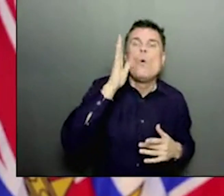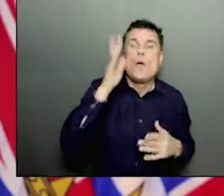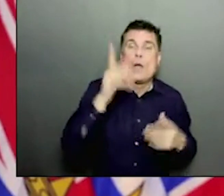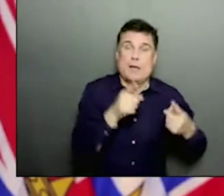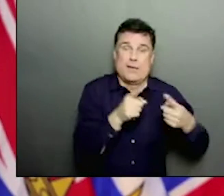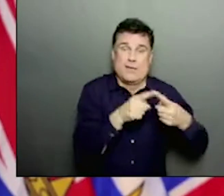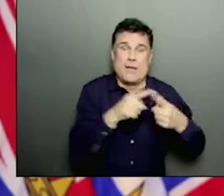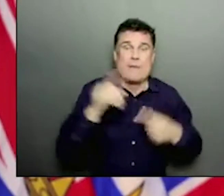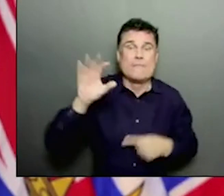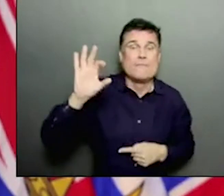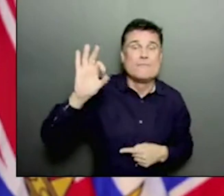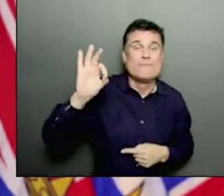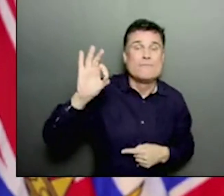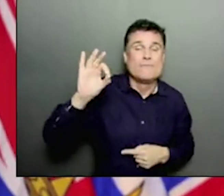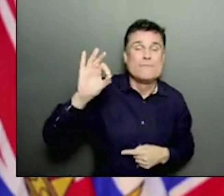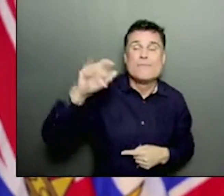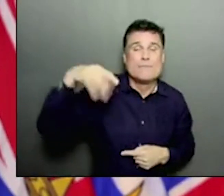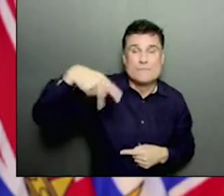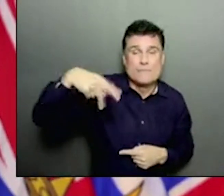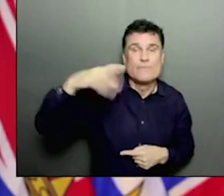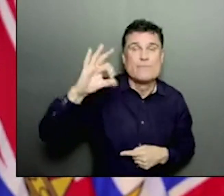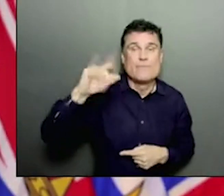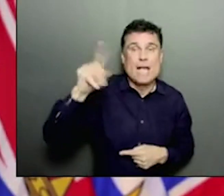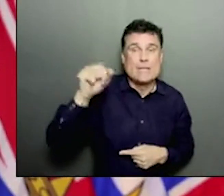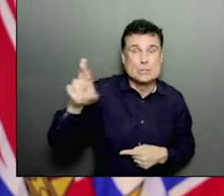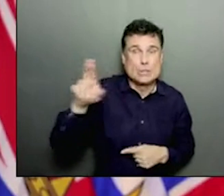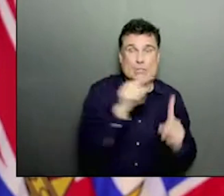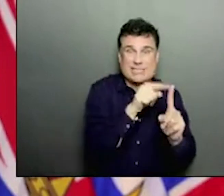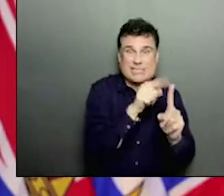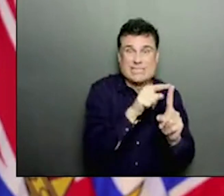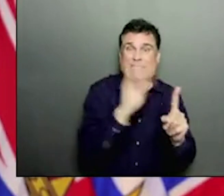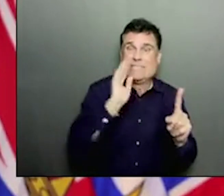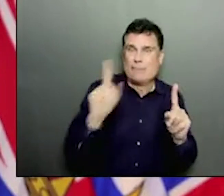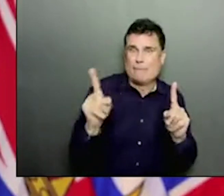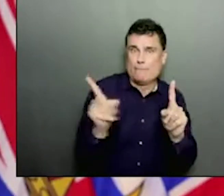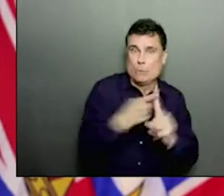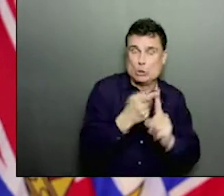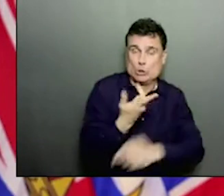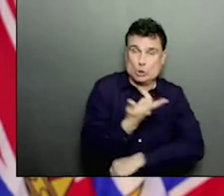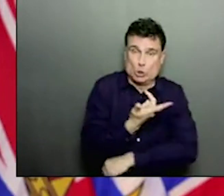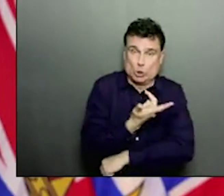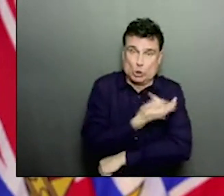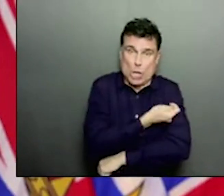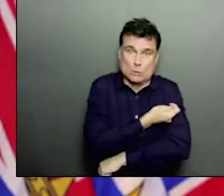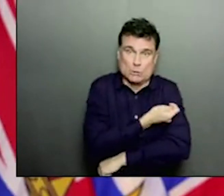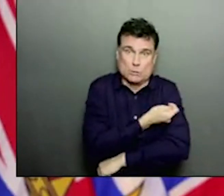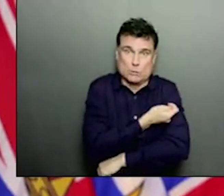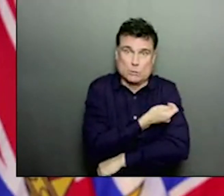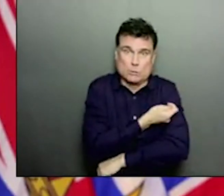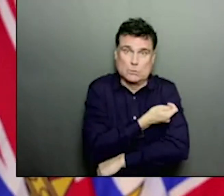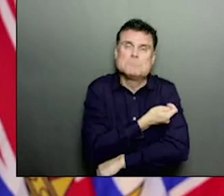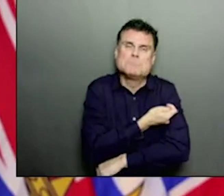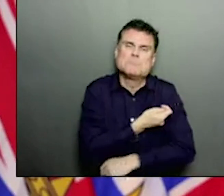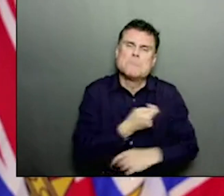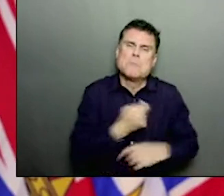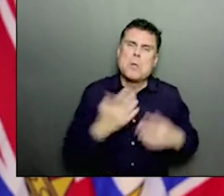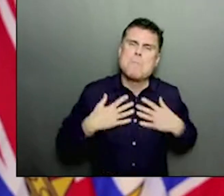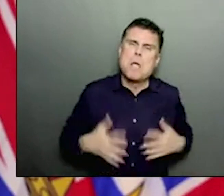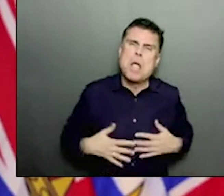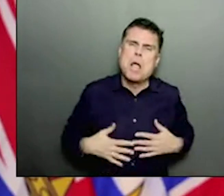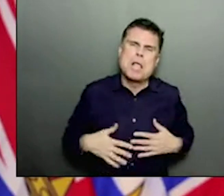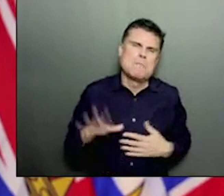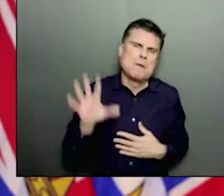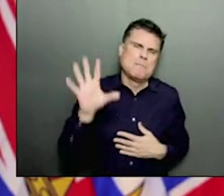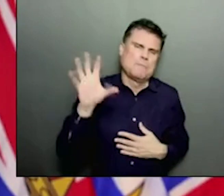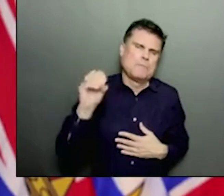was at least 50%. But that included people who got sick even in the first week after receiving their first dose.